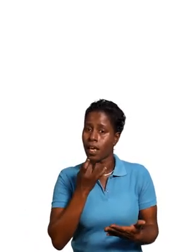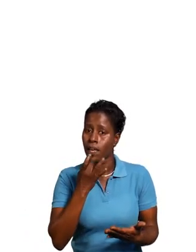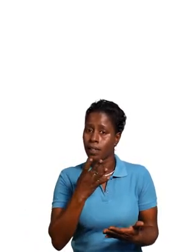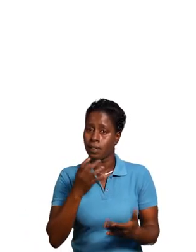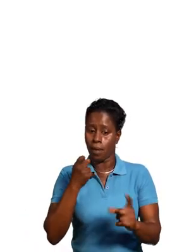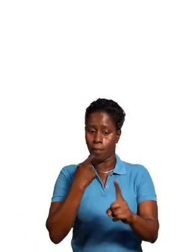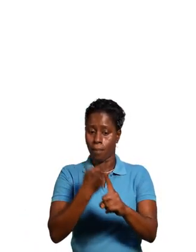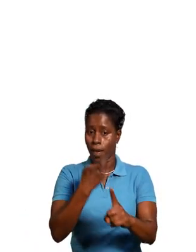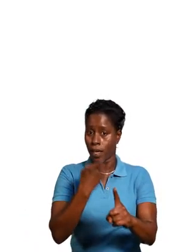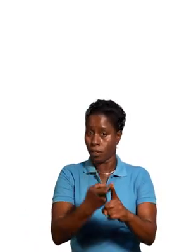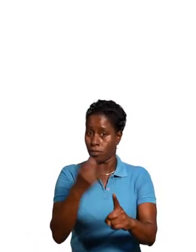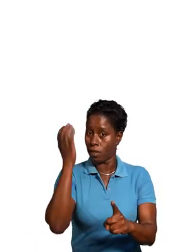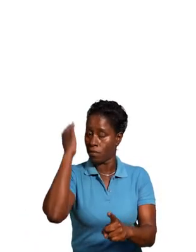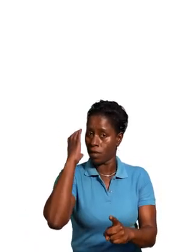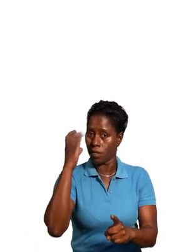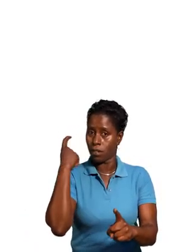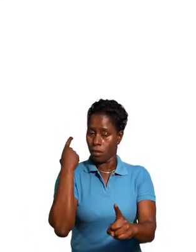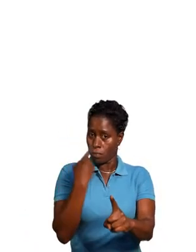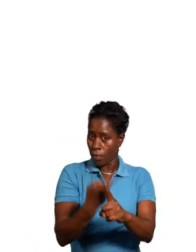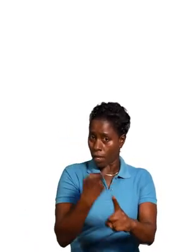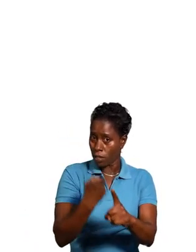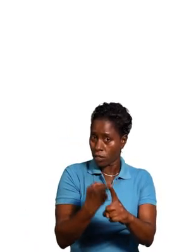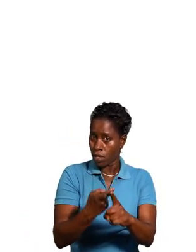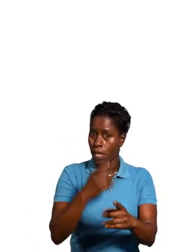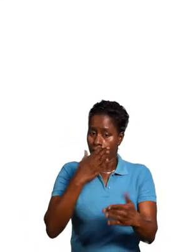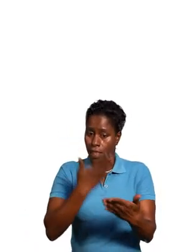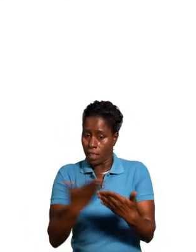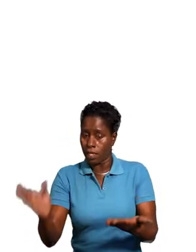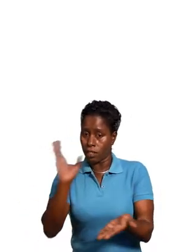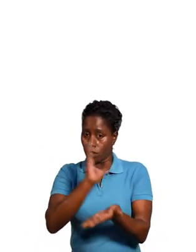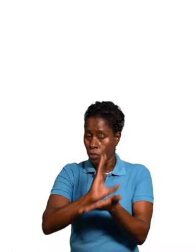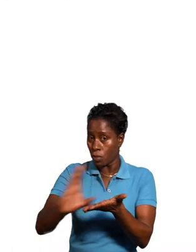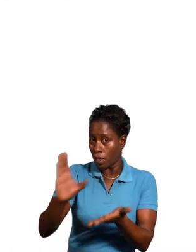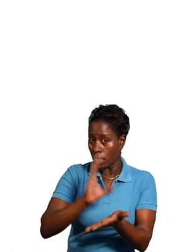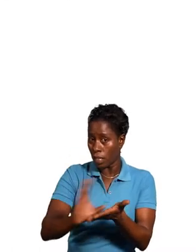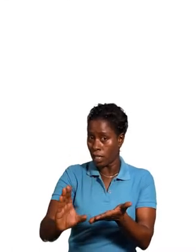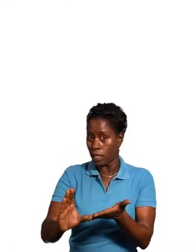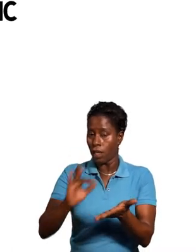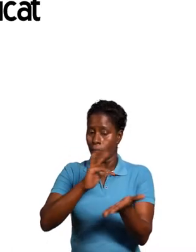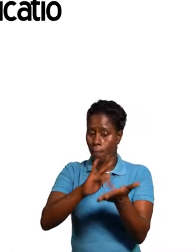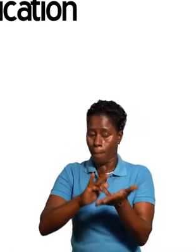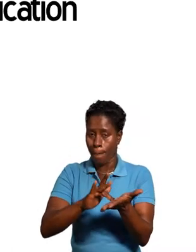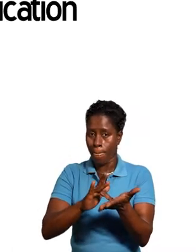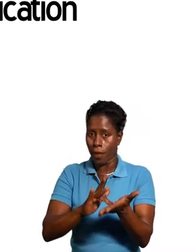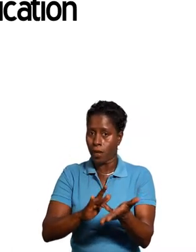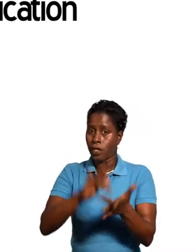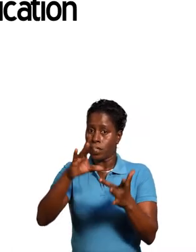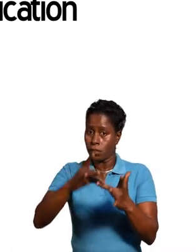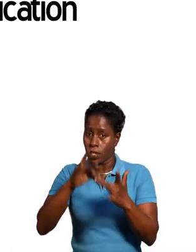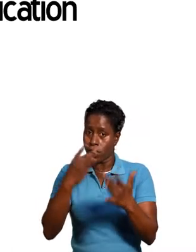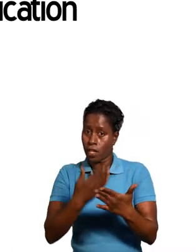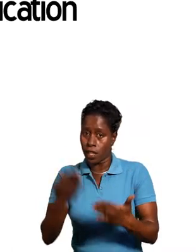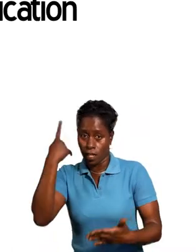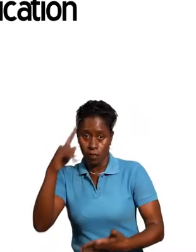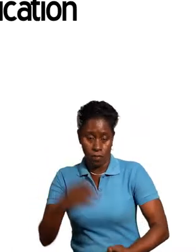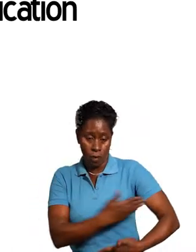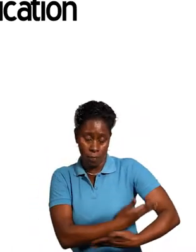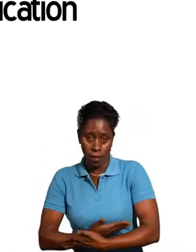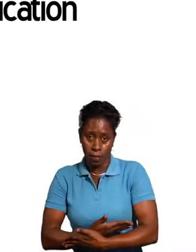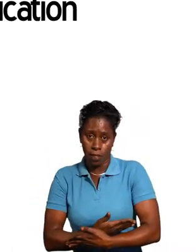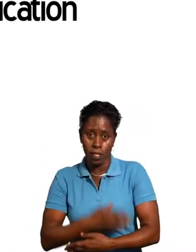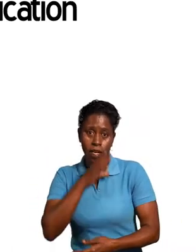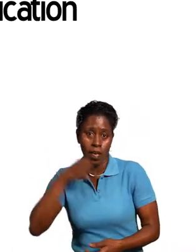Include canned foods, water, clothing, first aid supplies, flashlights, battery powered radios,